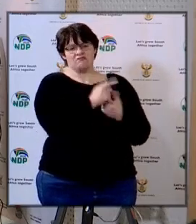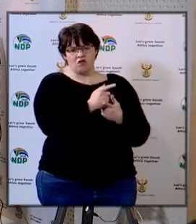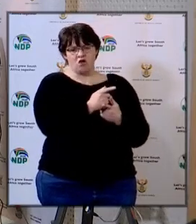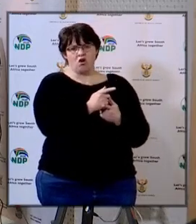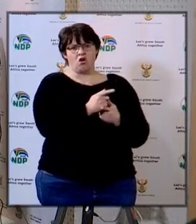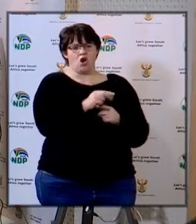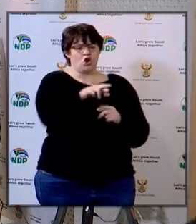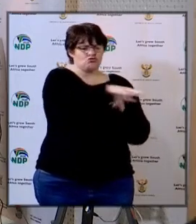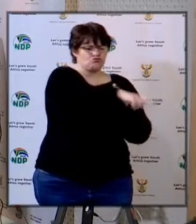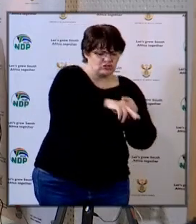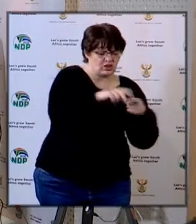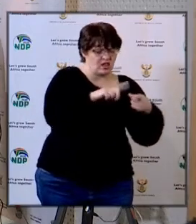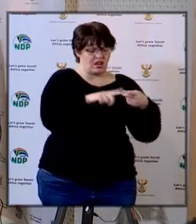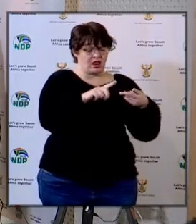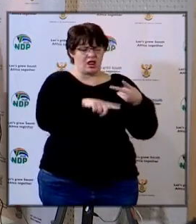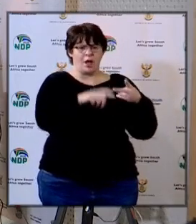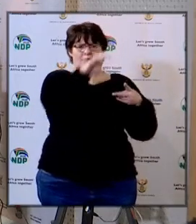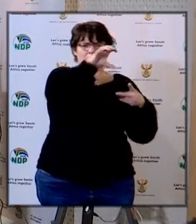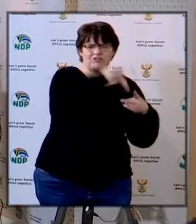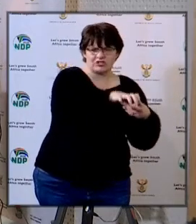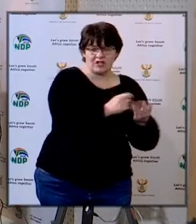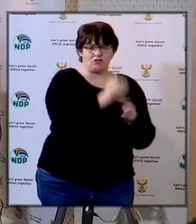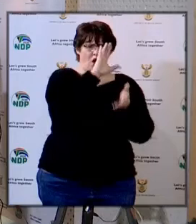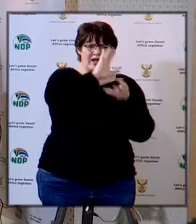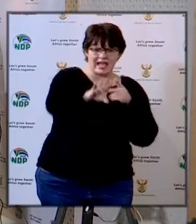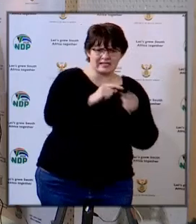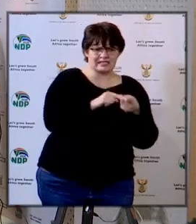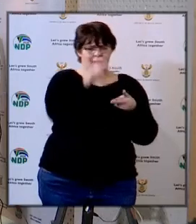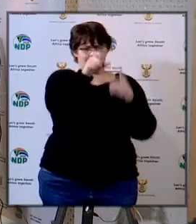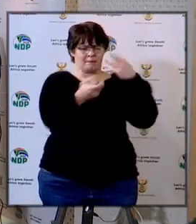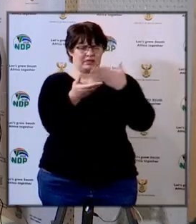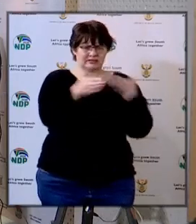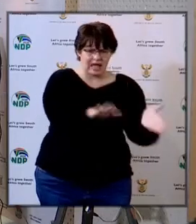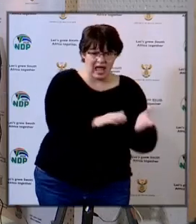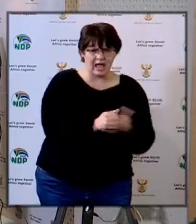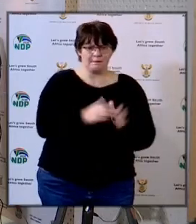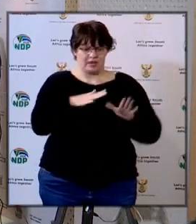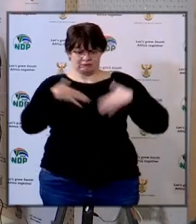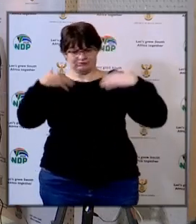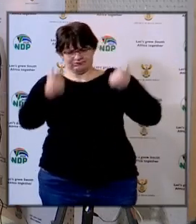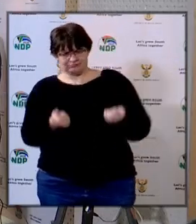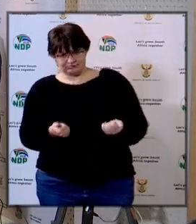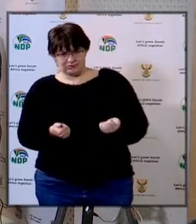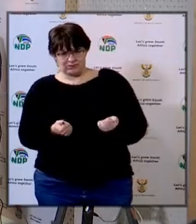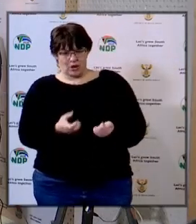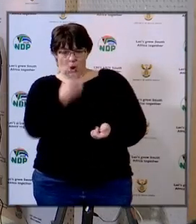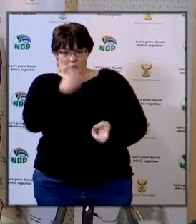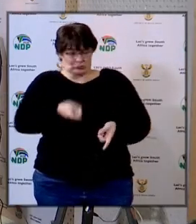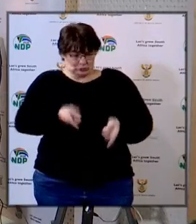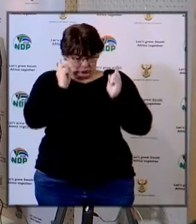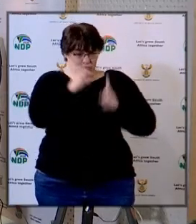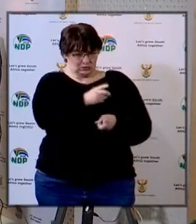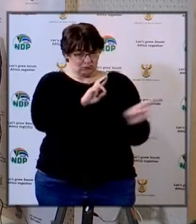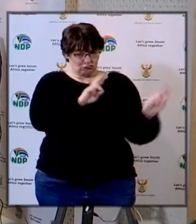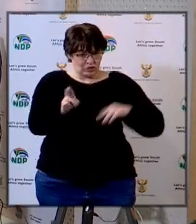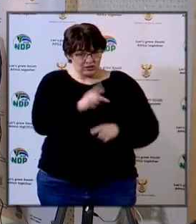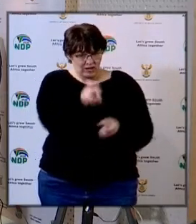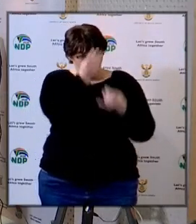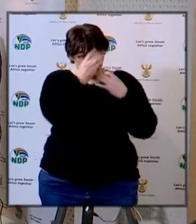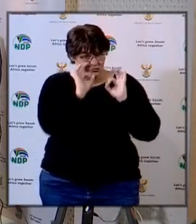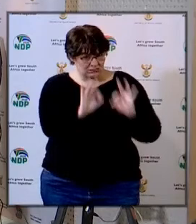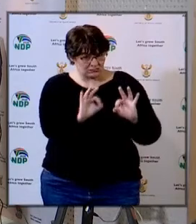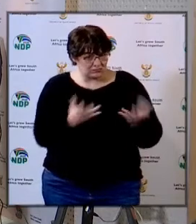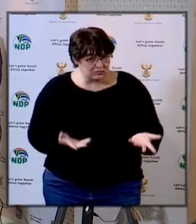regional and district data reflecting cases recoveries death and testing in each of the hotspots in KZN